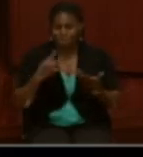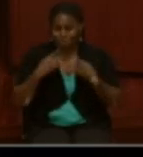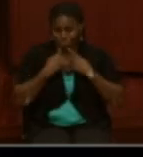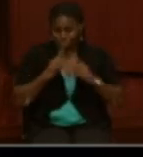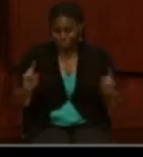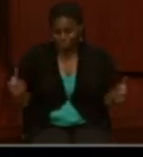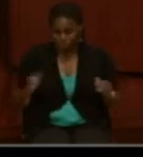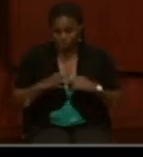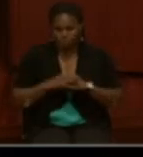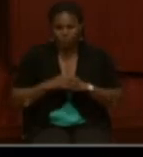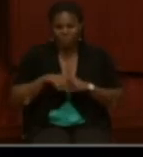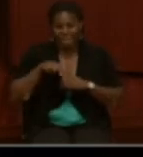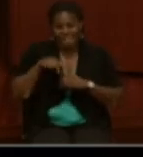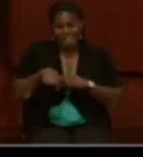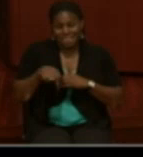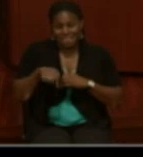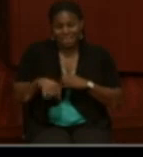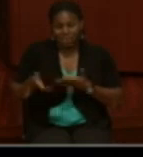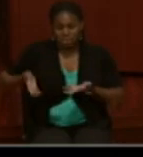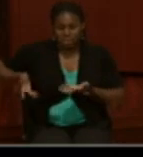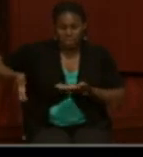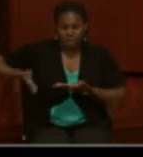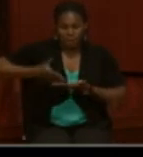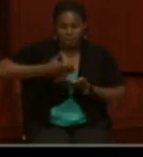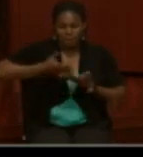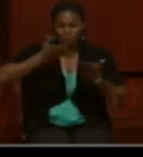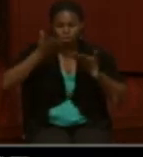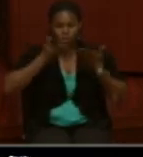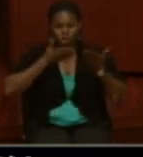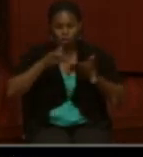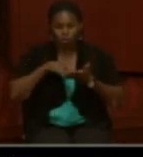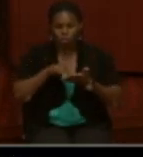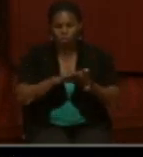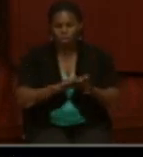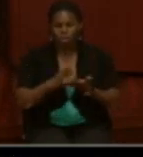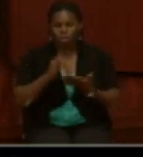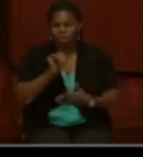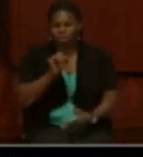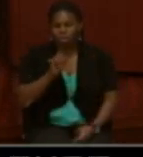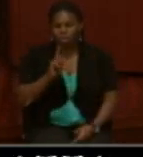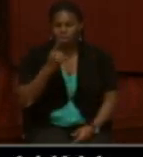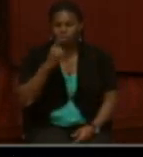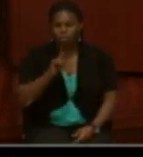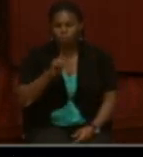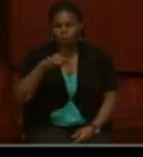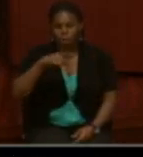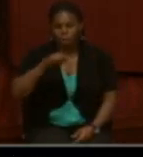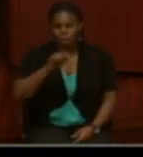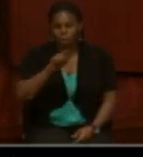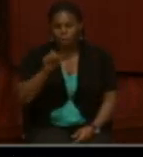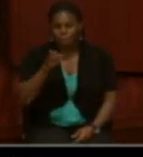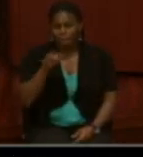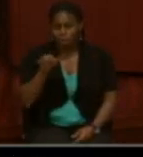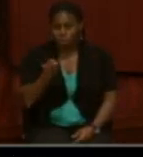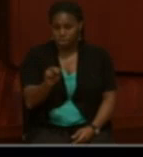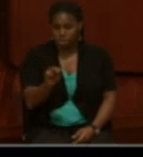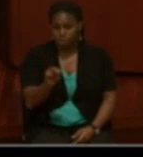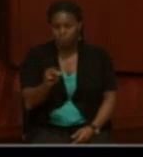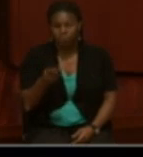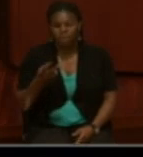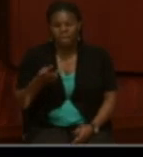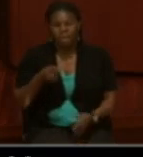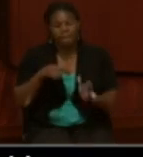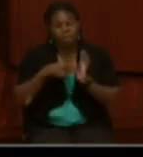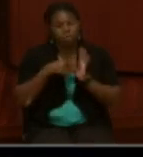off, this is a compiled service record jacket for Samuel Patterson. It shows private Samuel